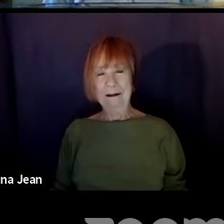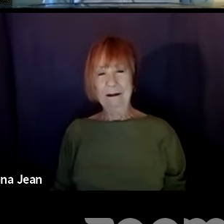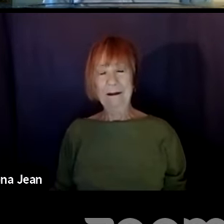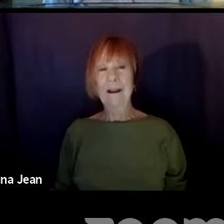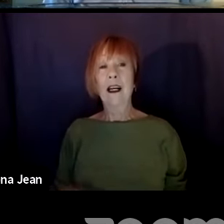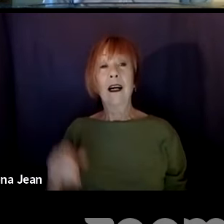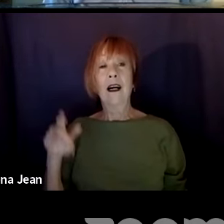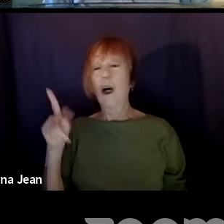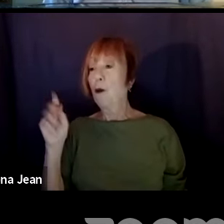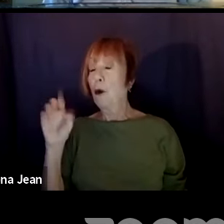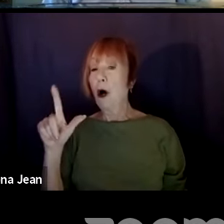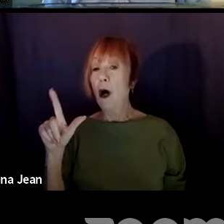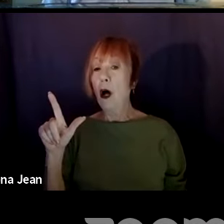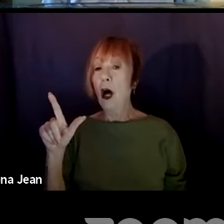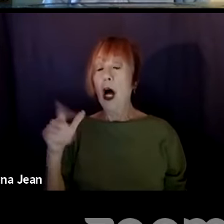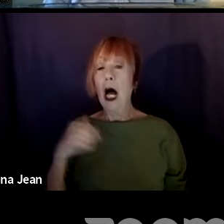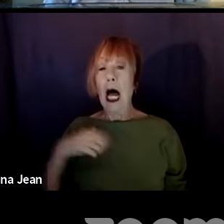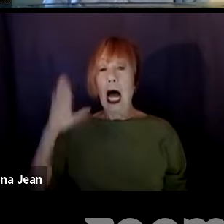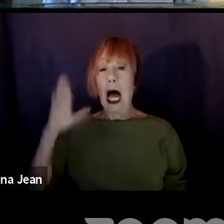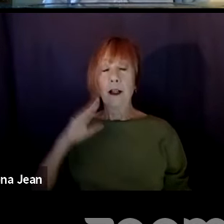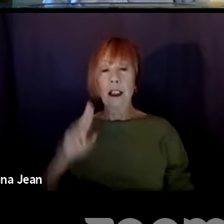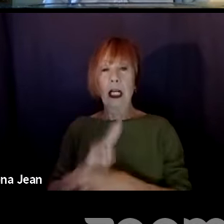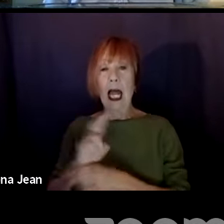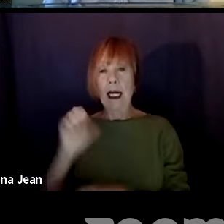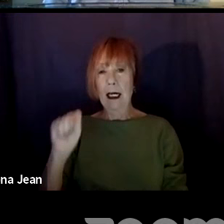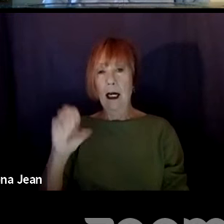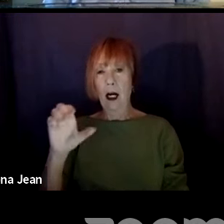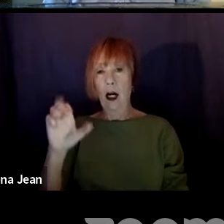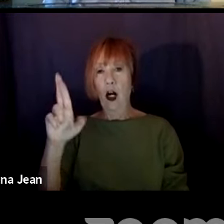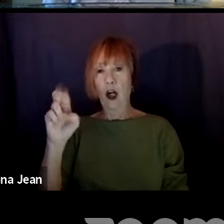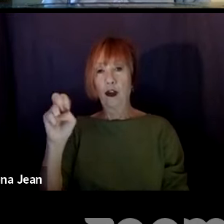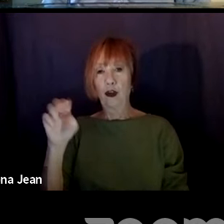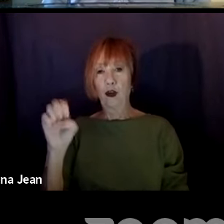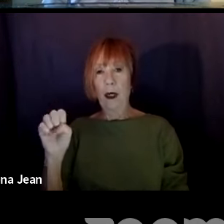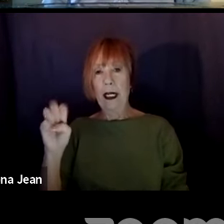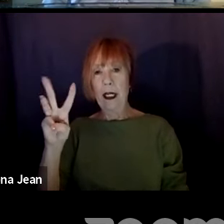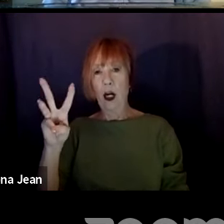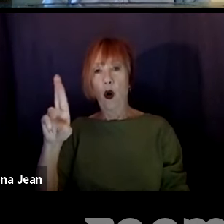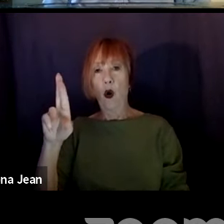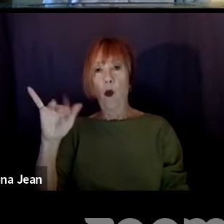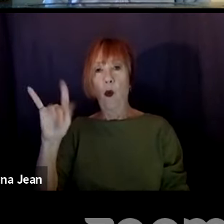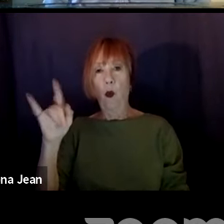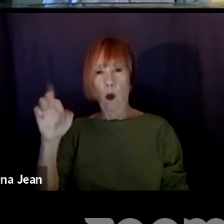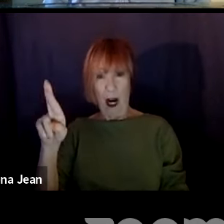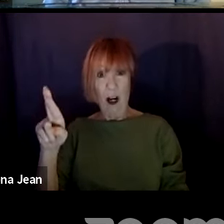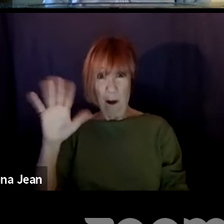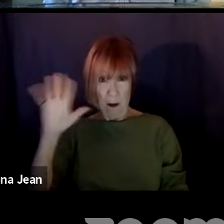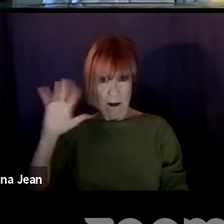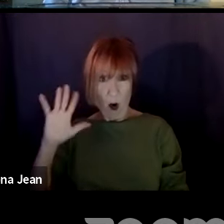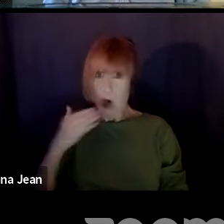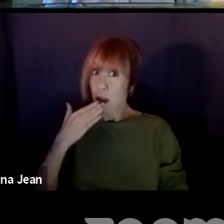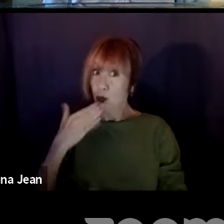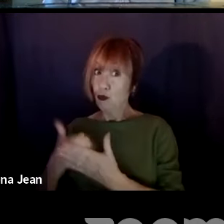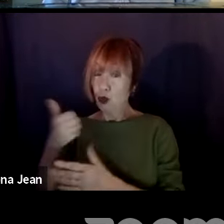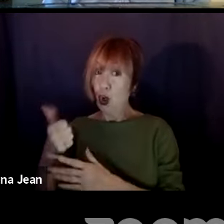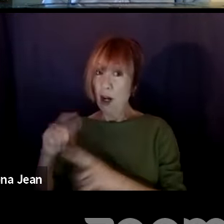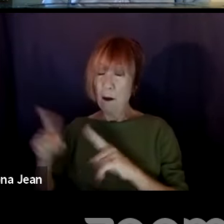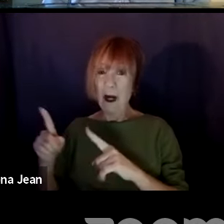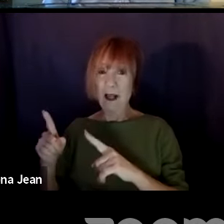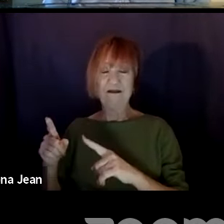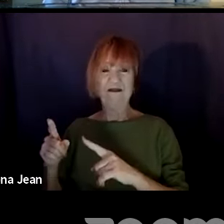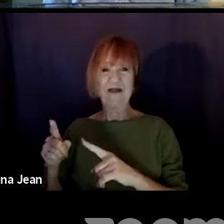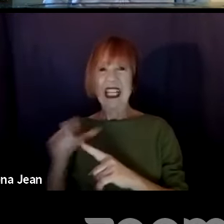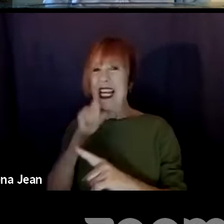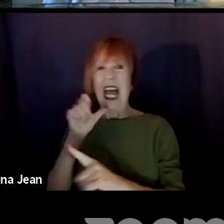Paul? I used to like screenwriter. Which was really good. But it kind of fell out of